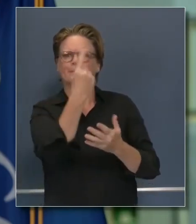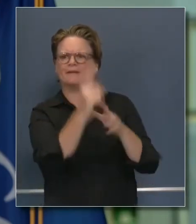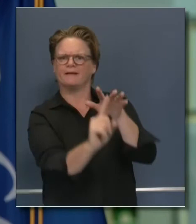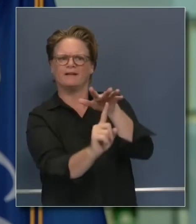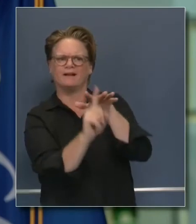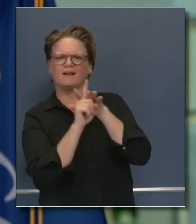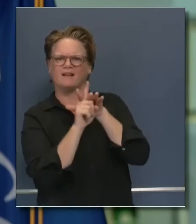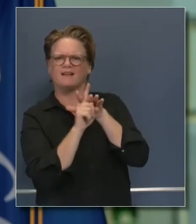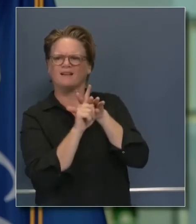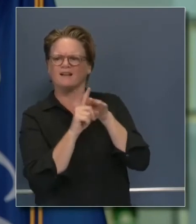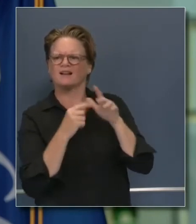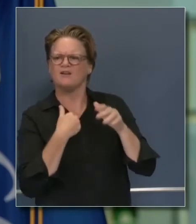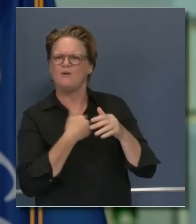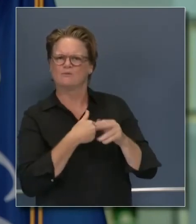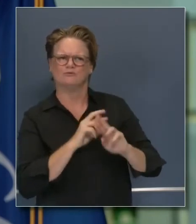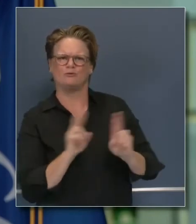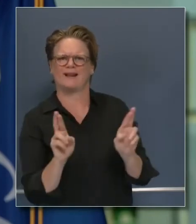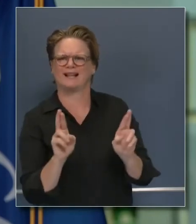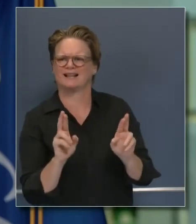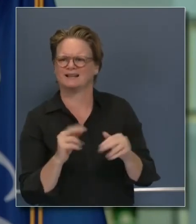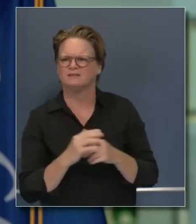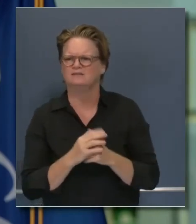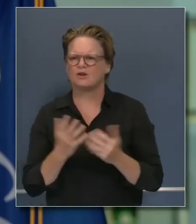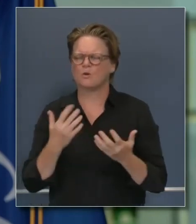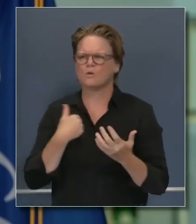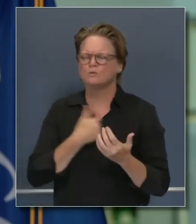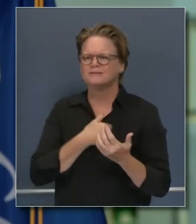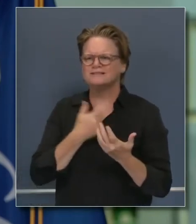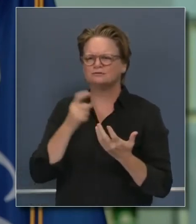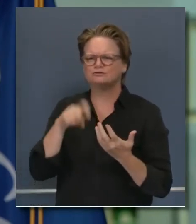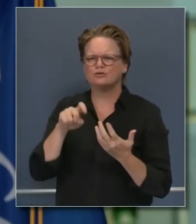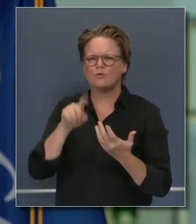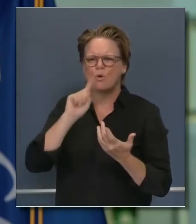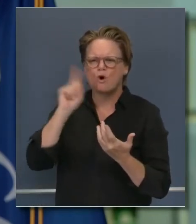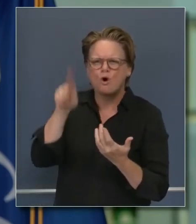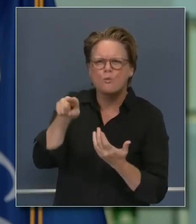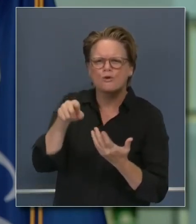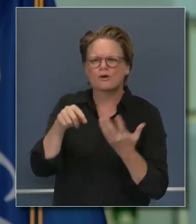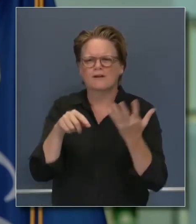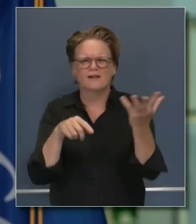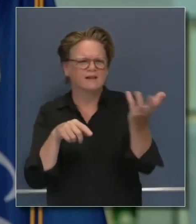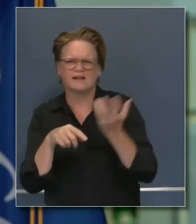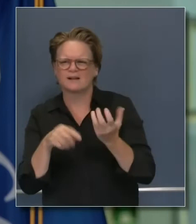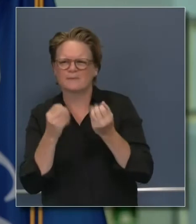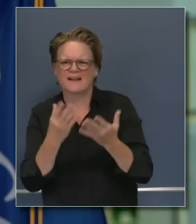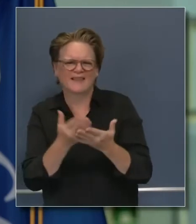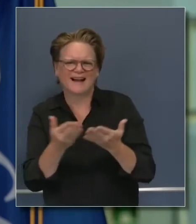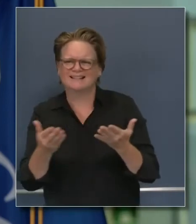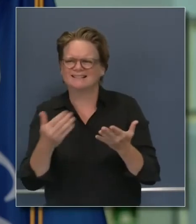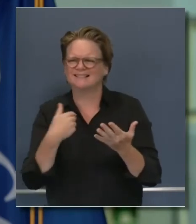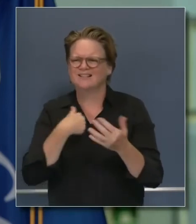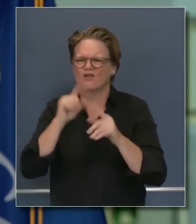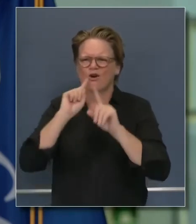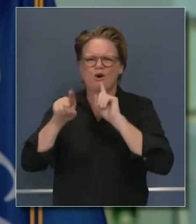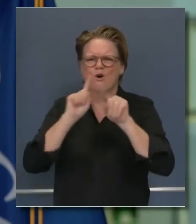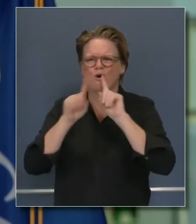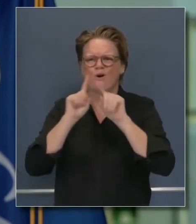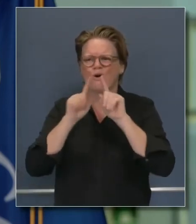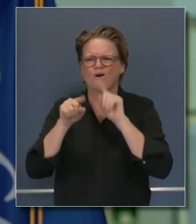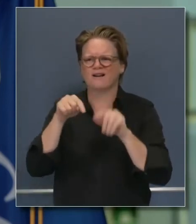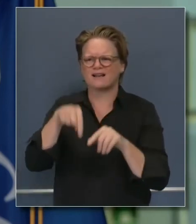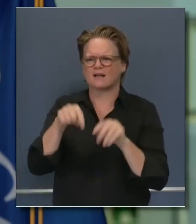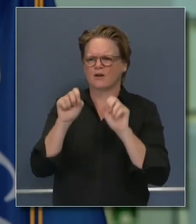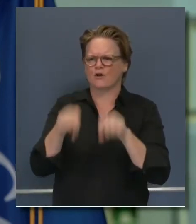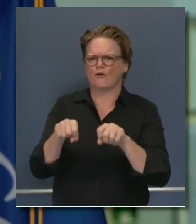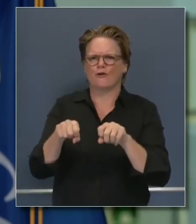what's the appropriate level, where we don't overly indulge. A lot of these are perishable. A lot of these have end dates. We